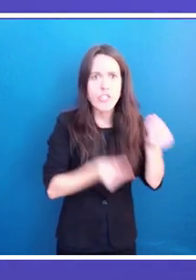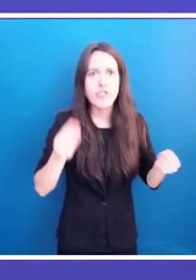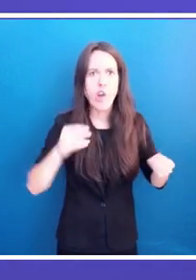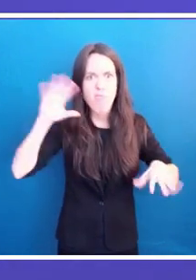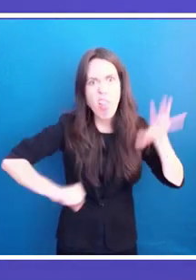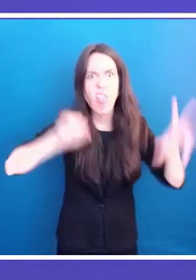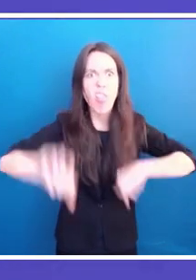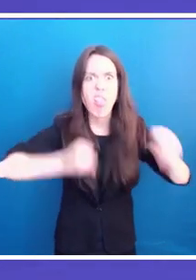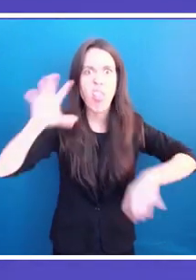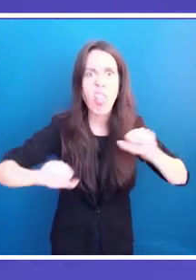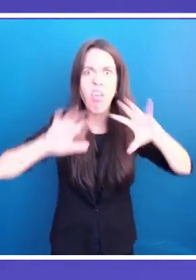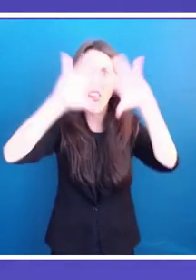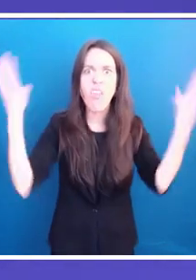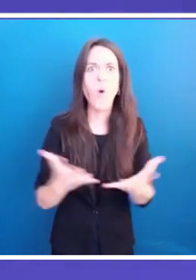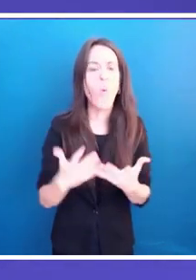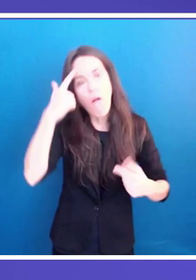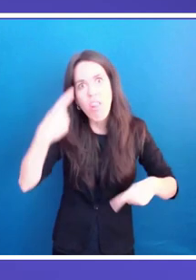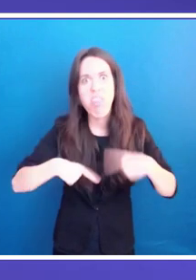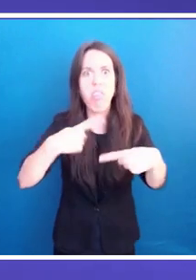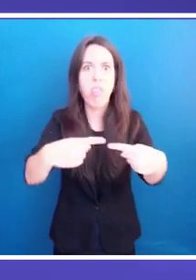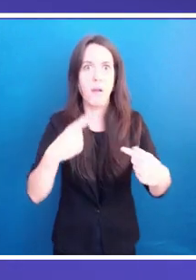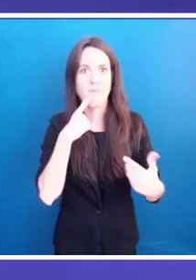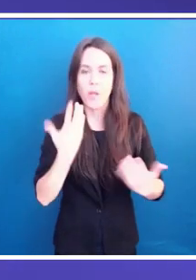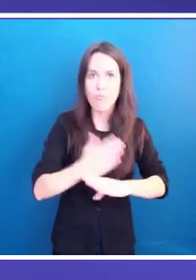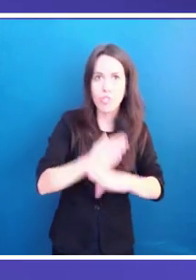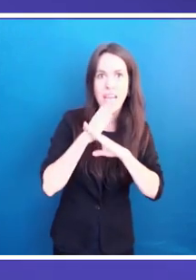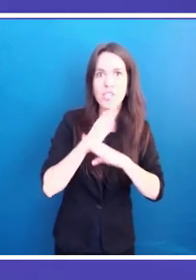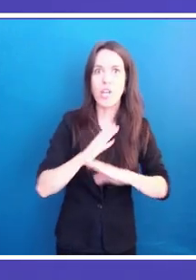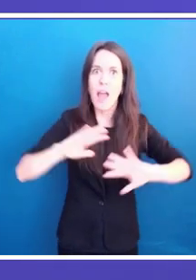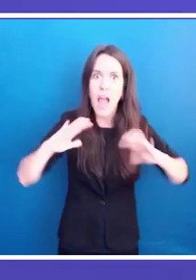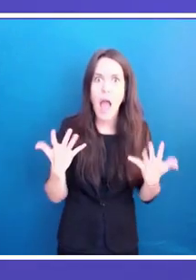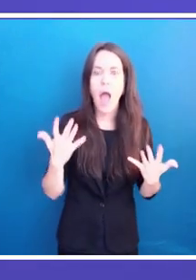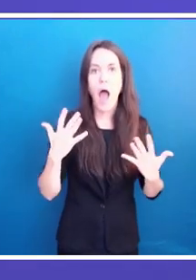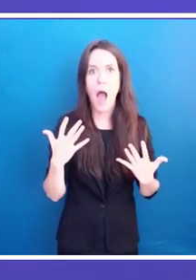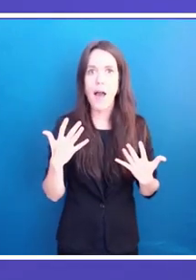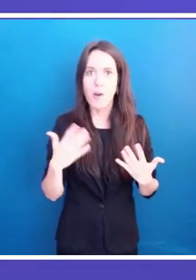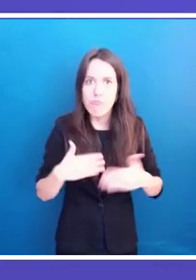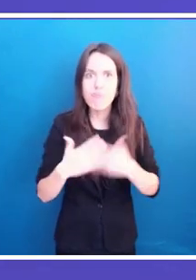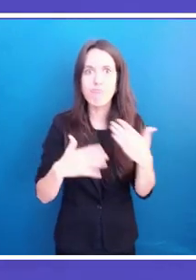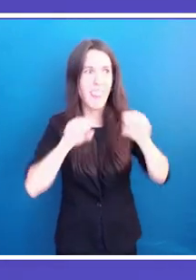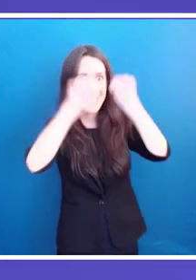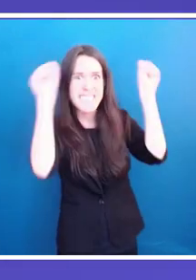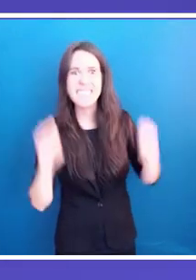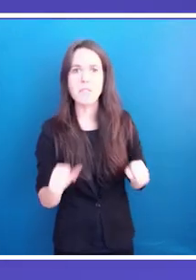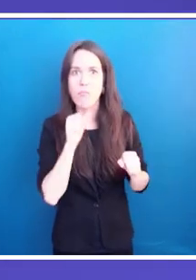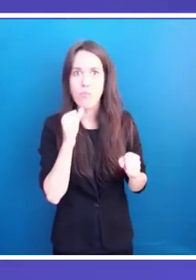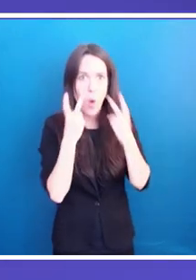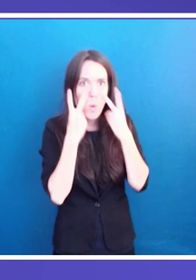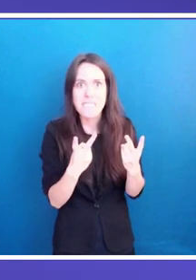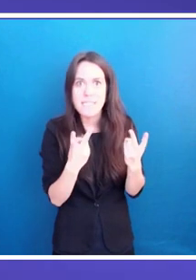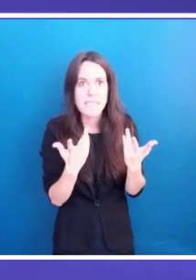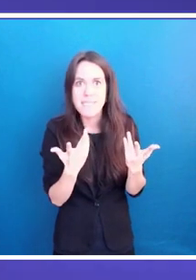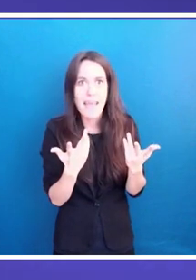puts the private interest before the collective interest without recognizing the importance of the care